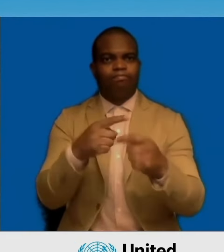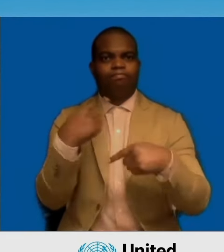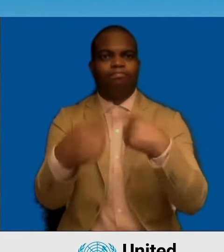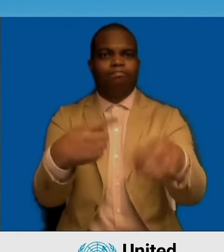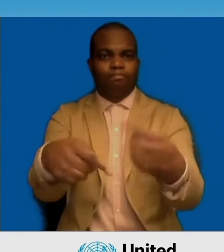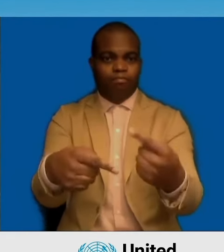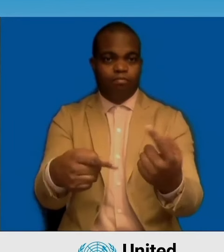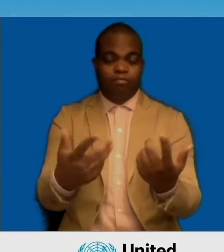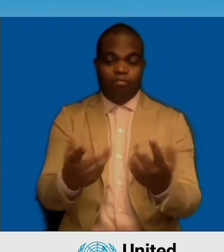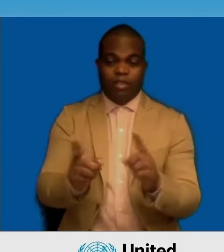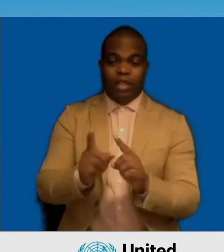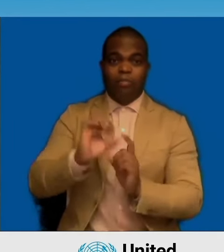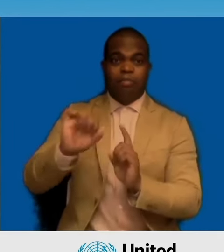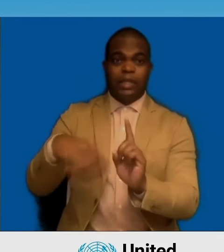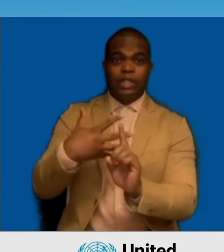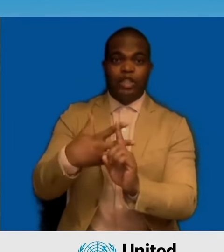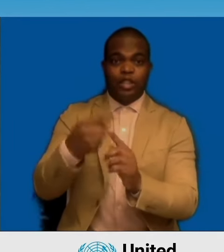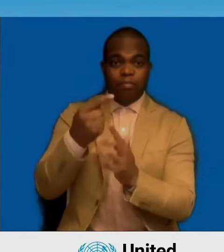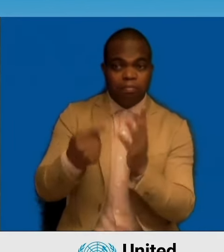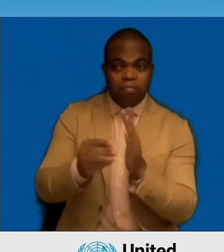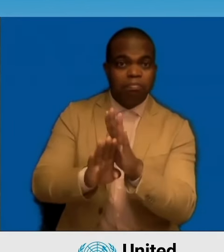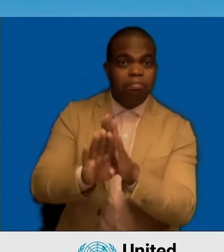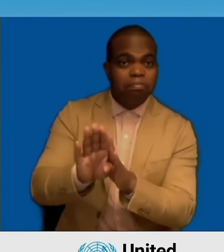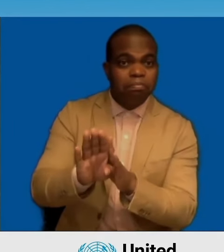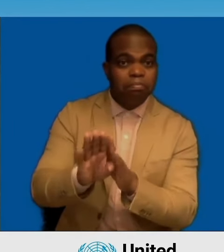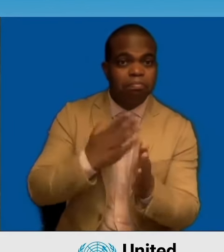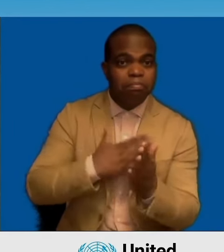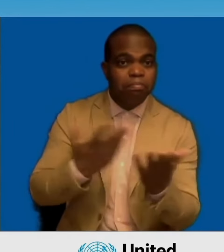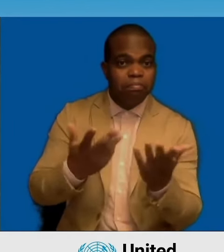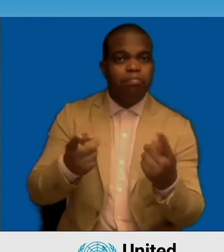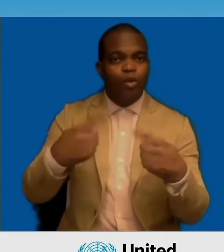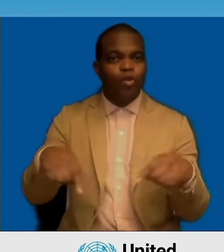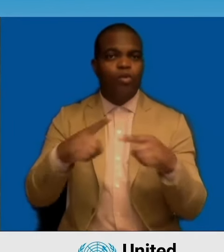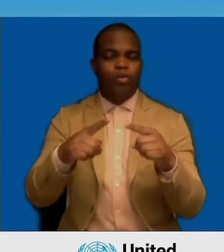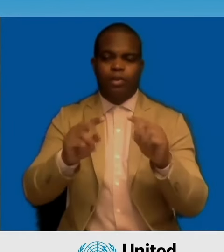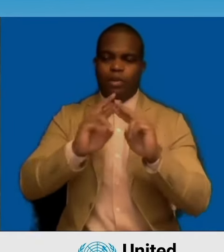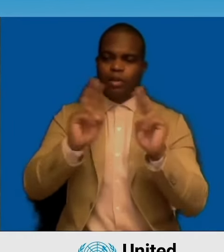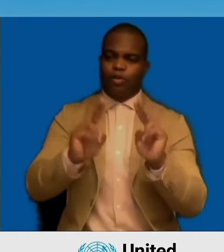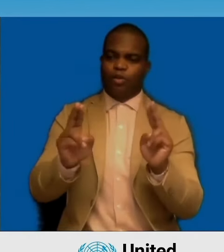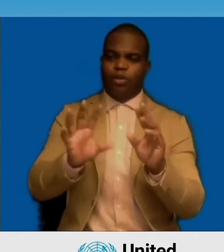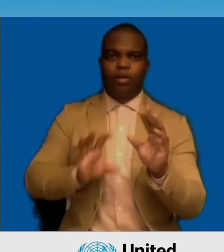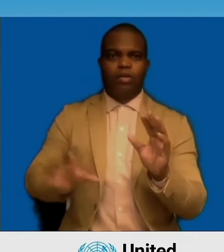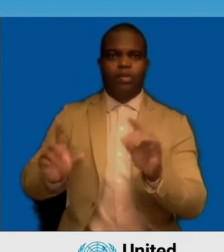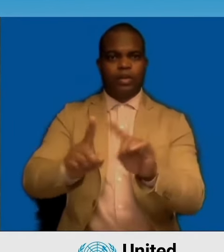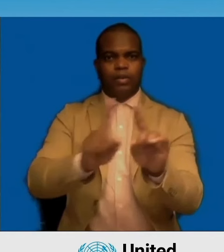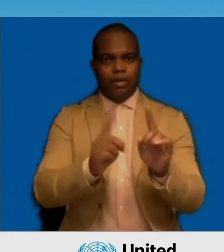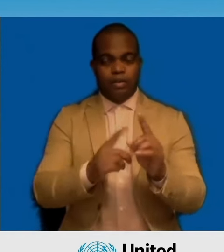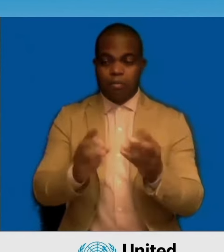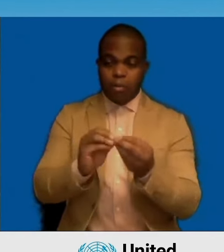for all international efforts to resolve disputes, prevent conflicts, protect human rights, and enhance global governance.